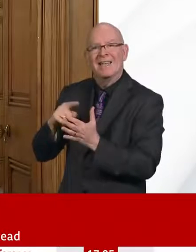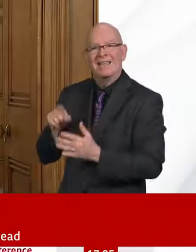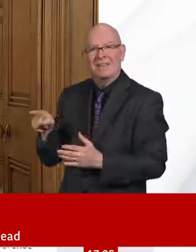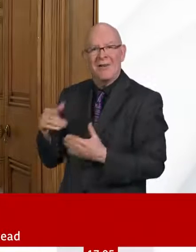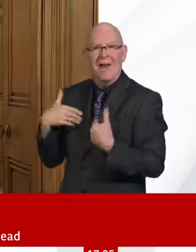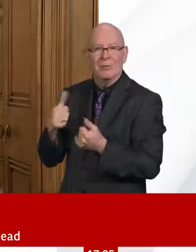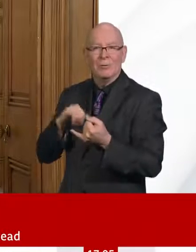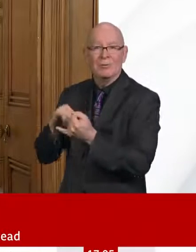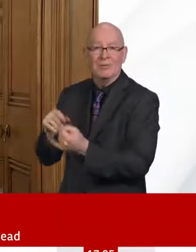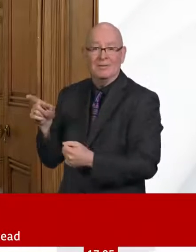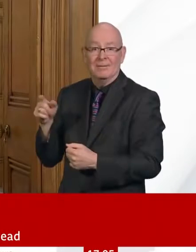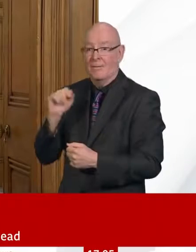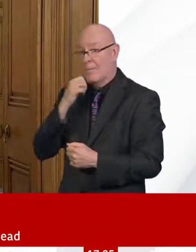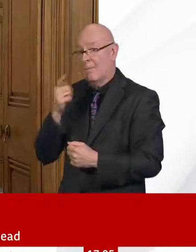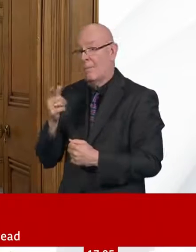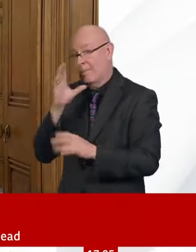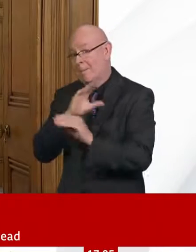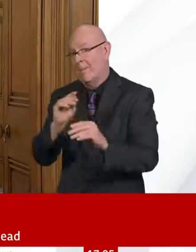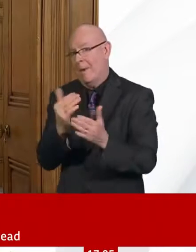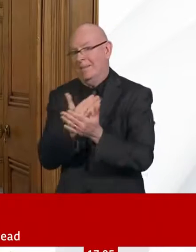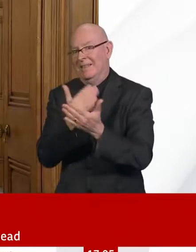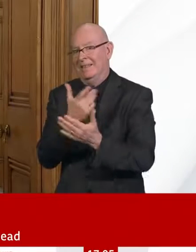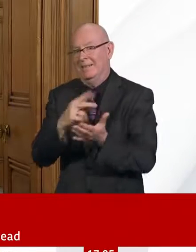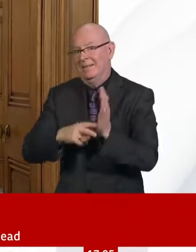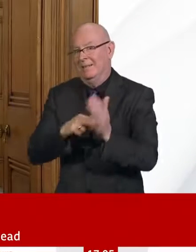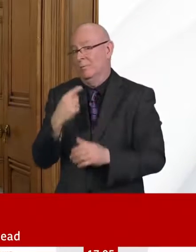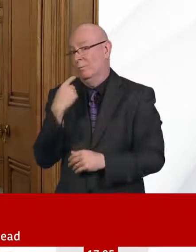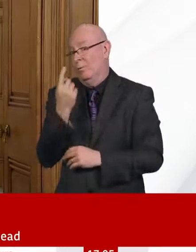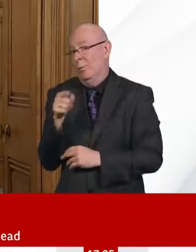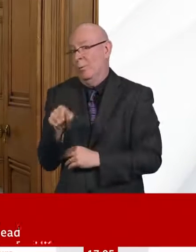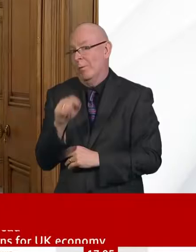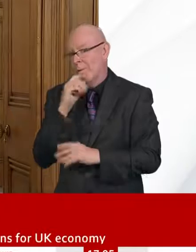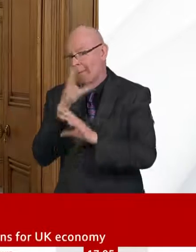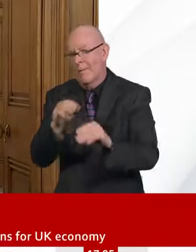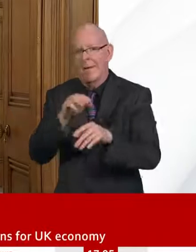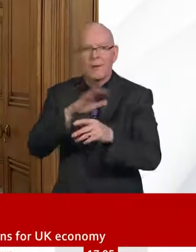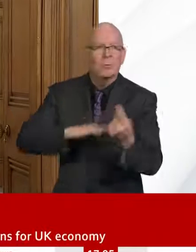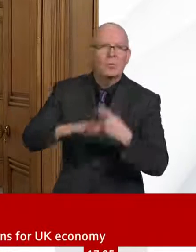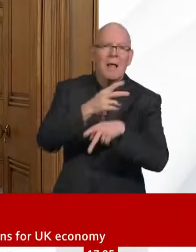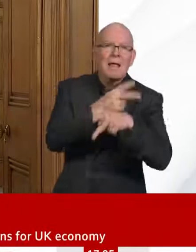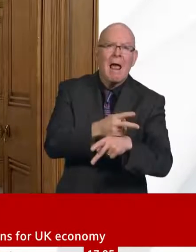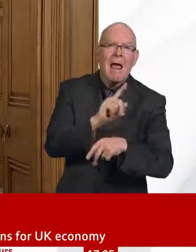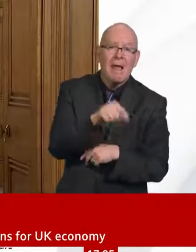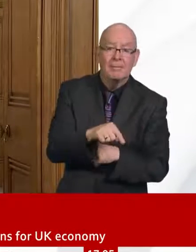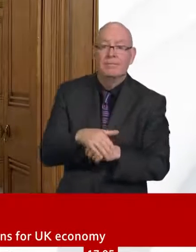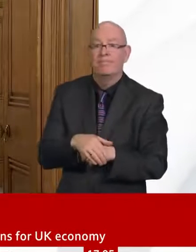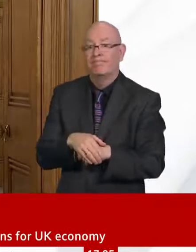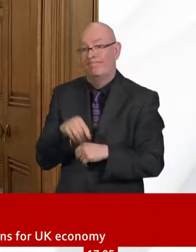,599 people in the UK have now been tested for coronavirus, with 93